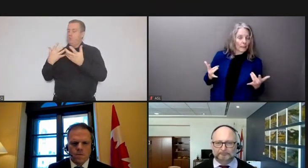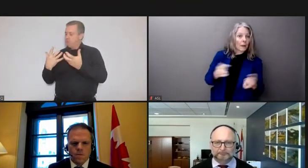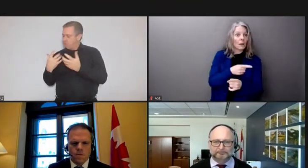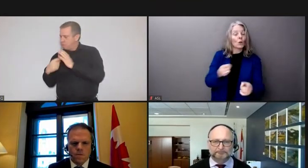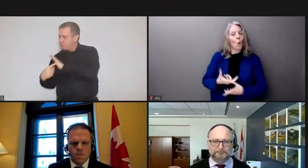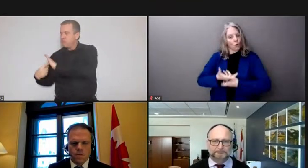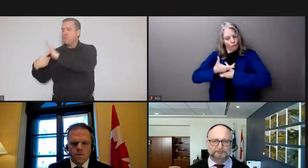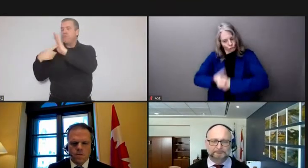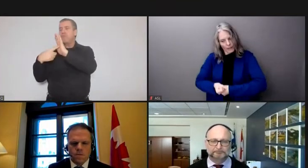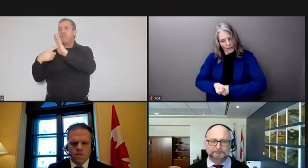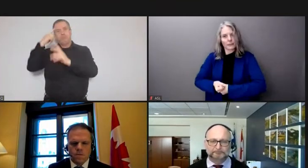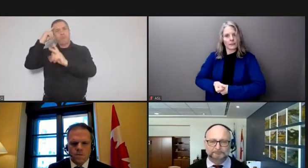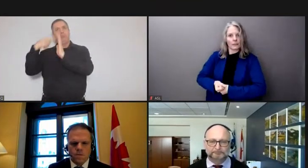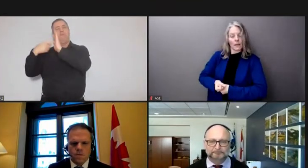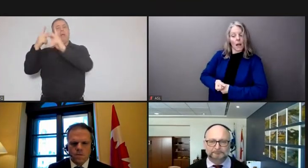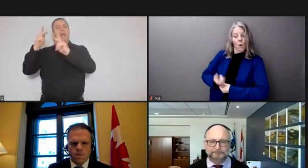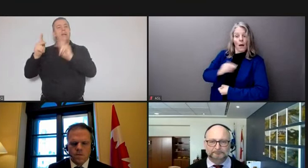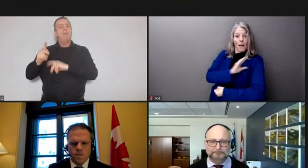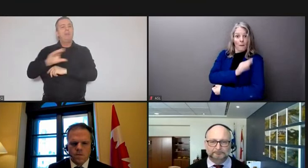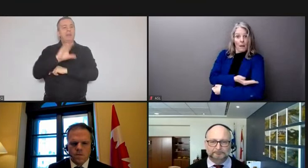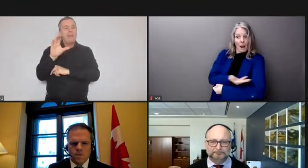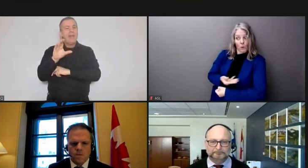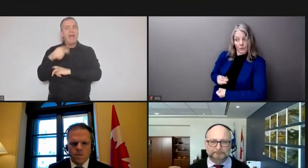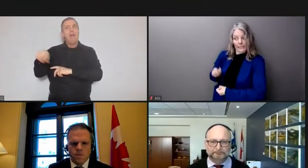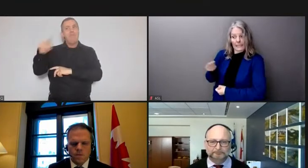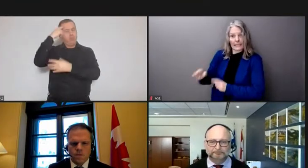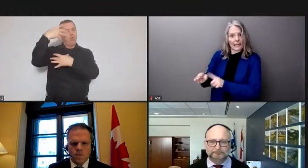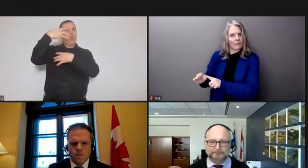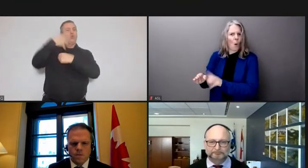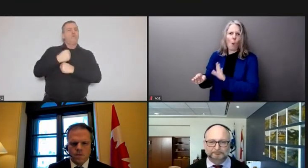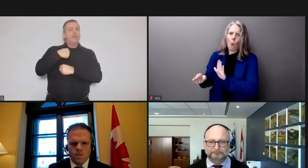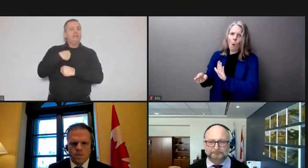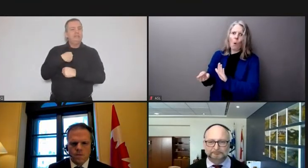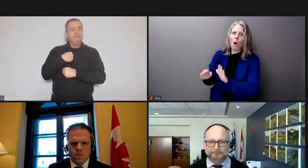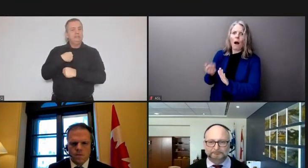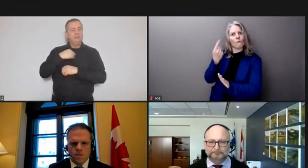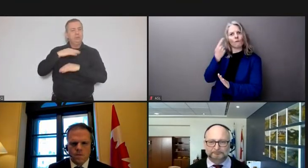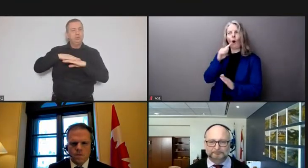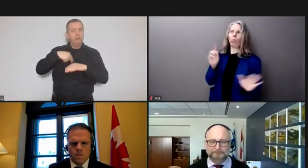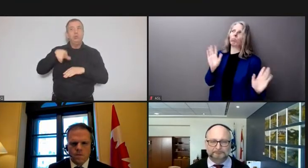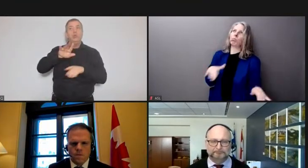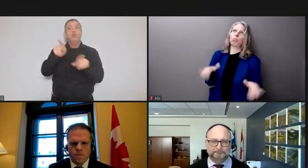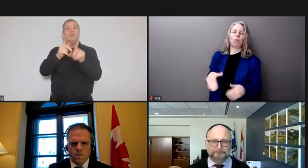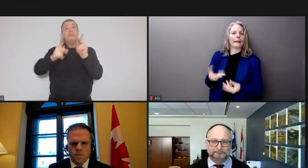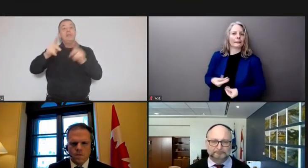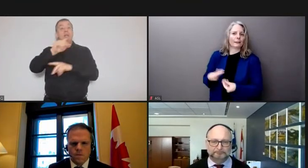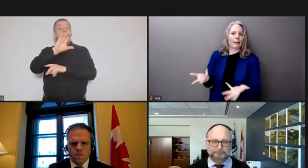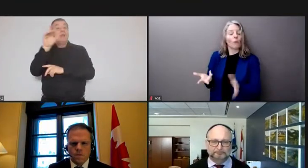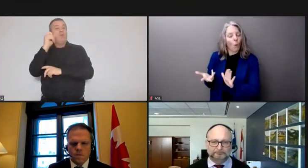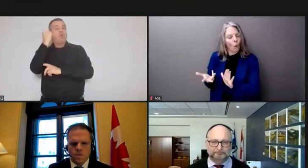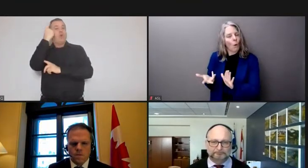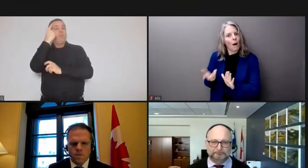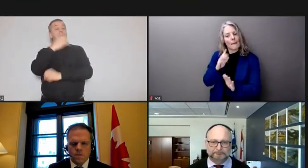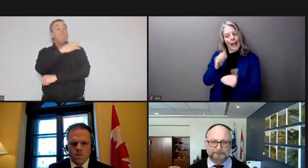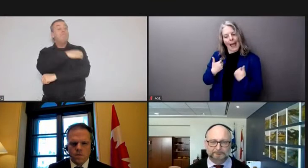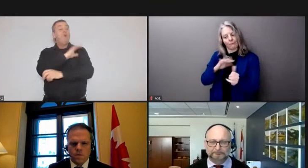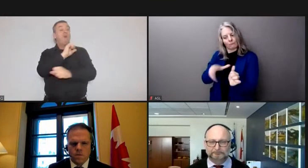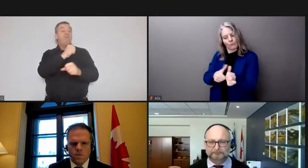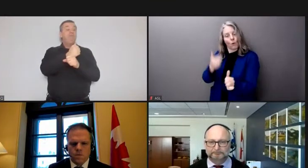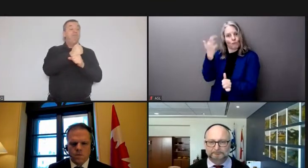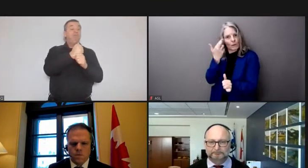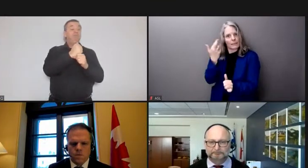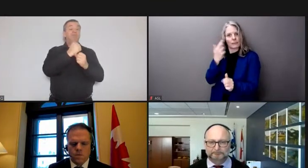this is an important power that has been used sparingly but in a matter that is judicious and responsible and consistent